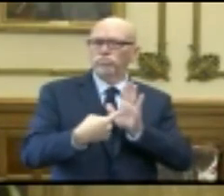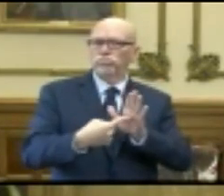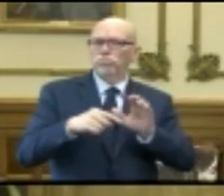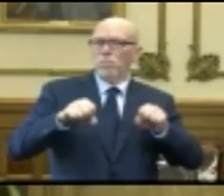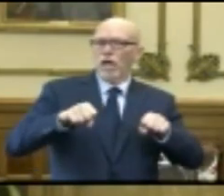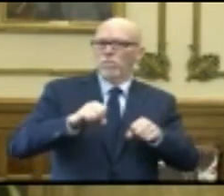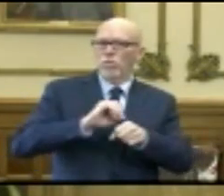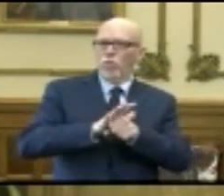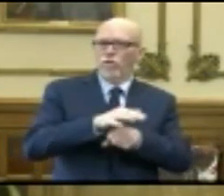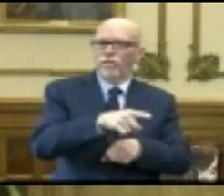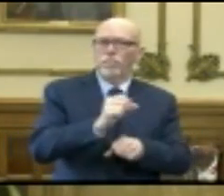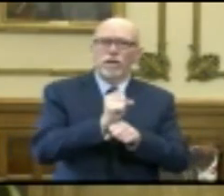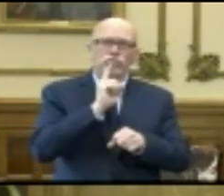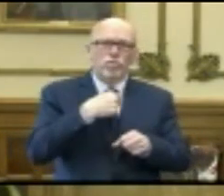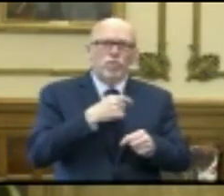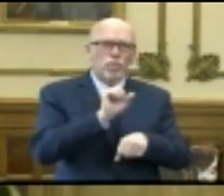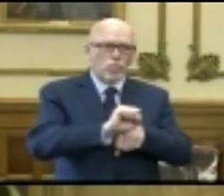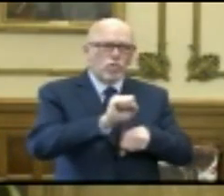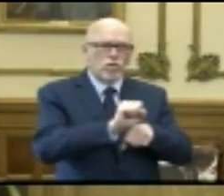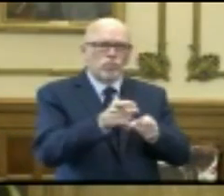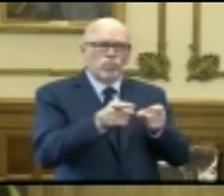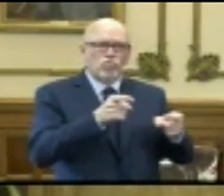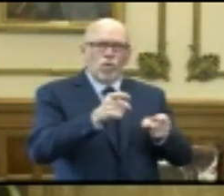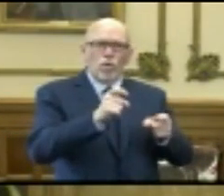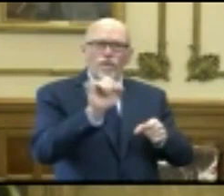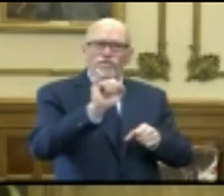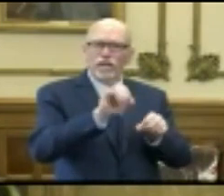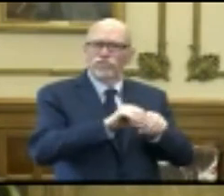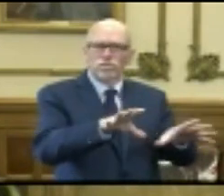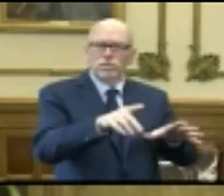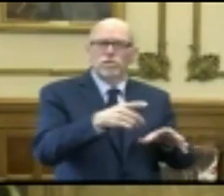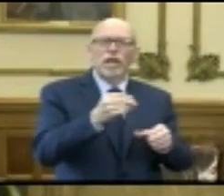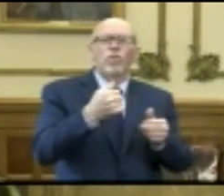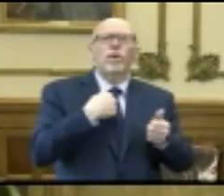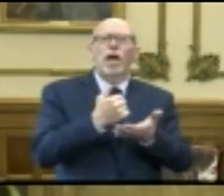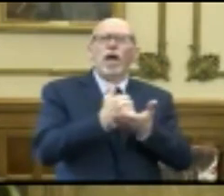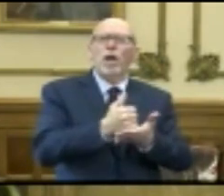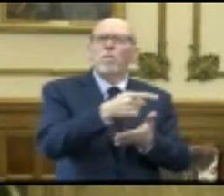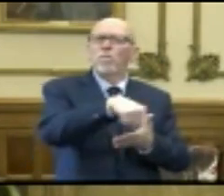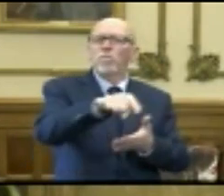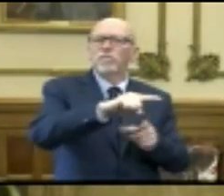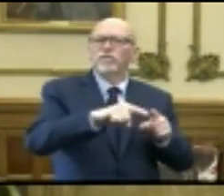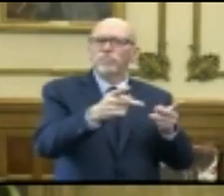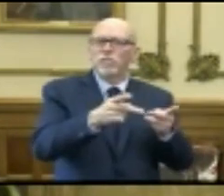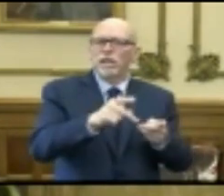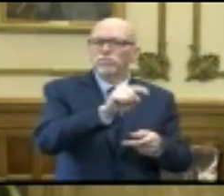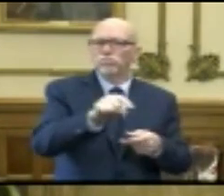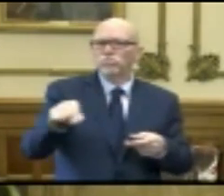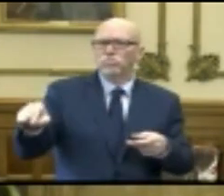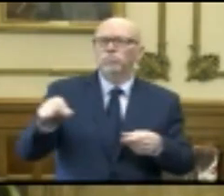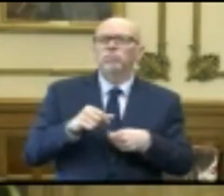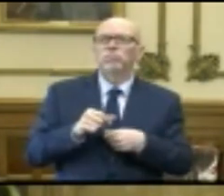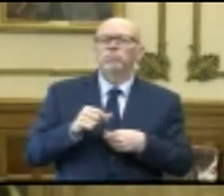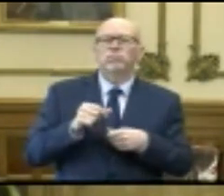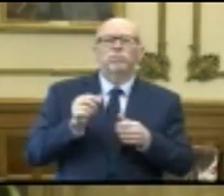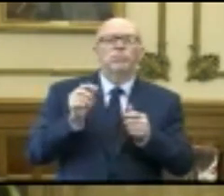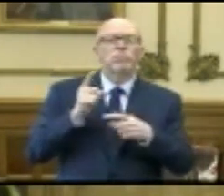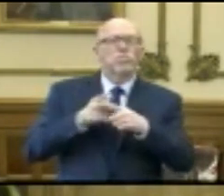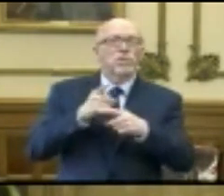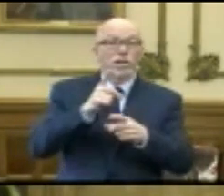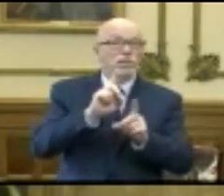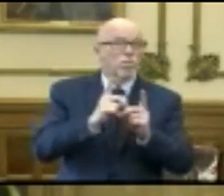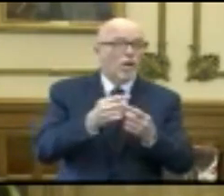sure that we work with infection control, and helping the facilities, along with the Department of